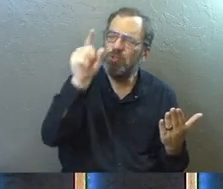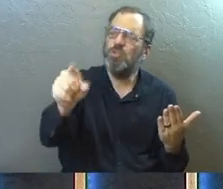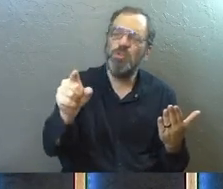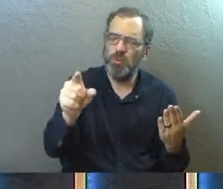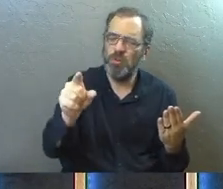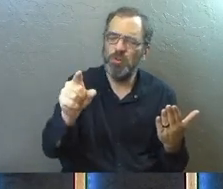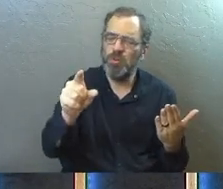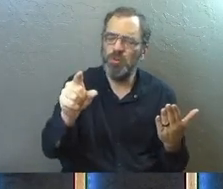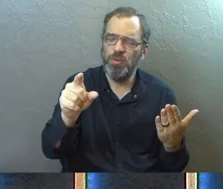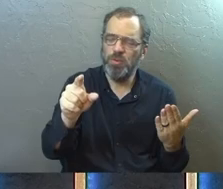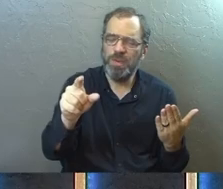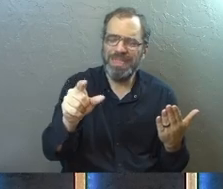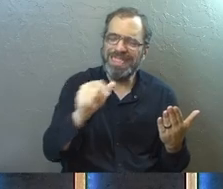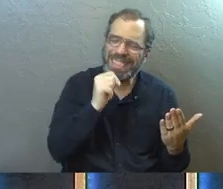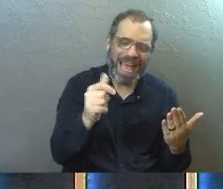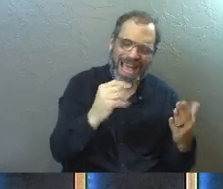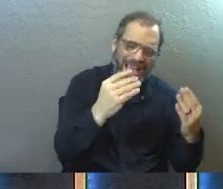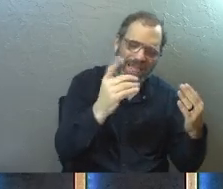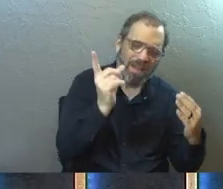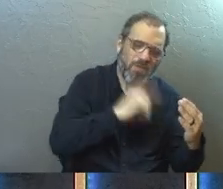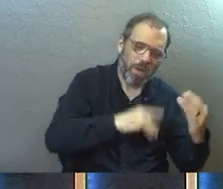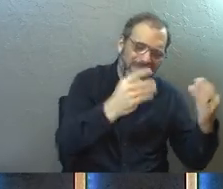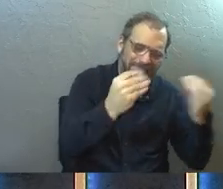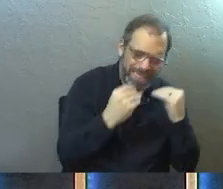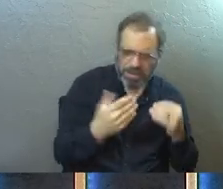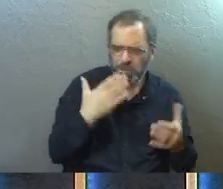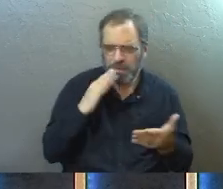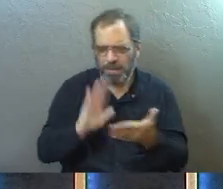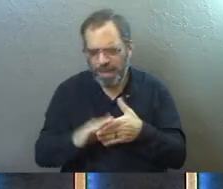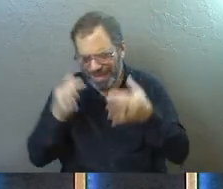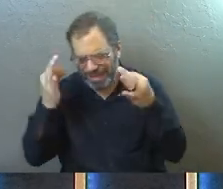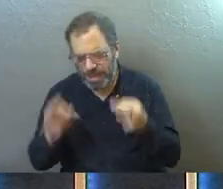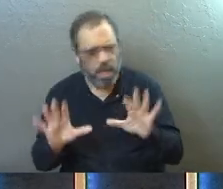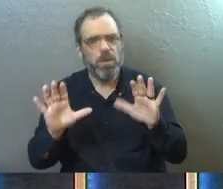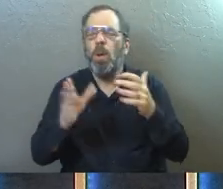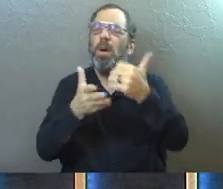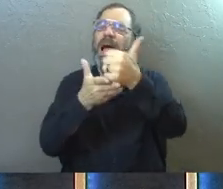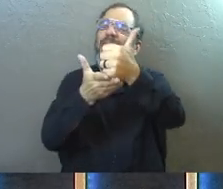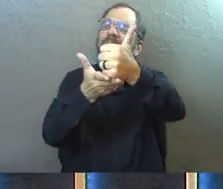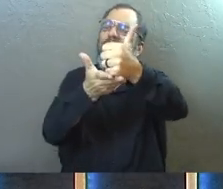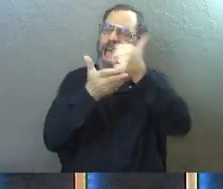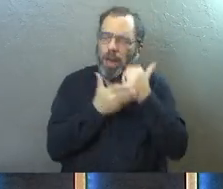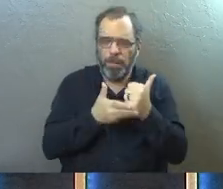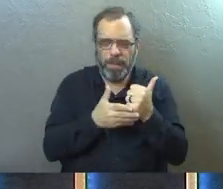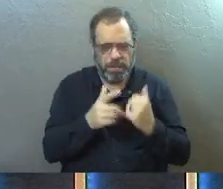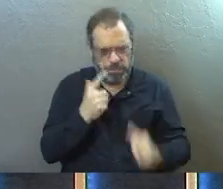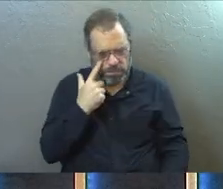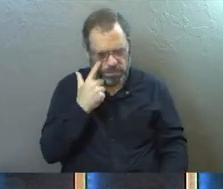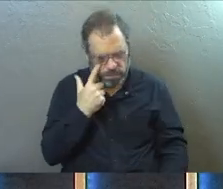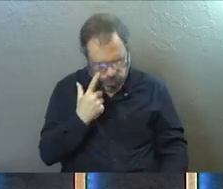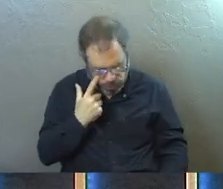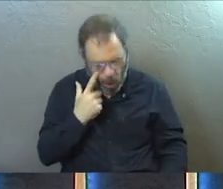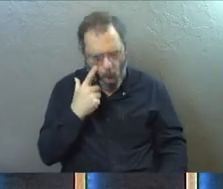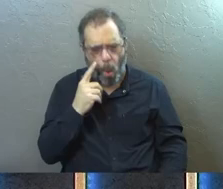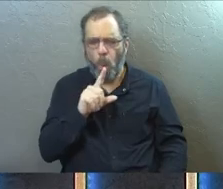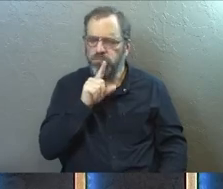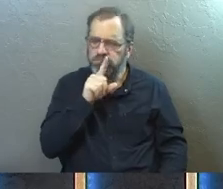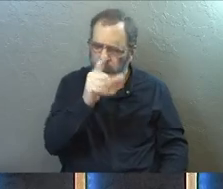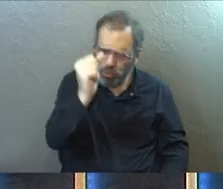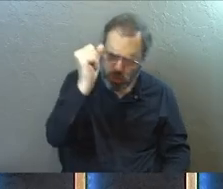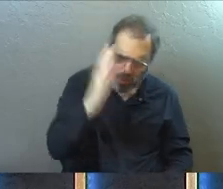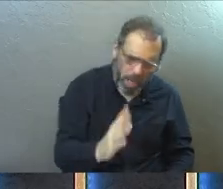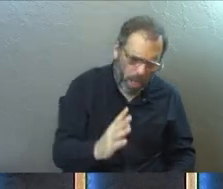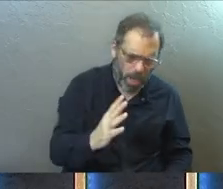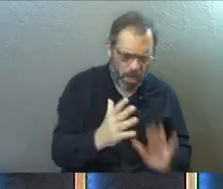teaching. We need you to keep us from bad conclusions, Lord. We need you to help us to see the real, one, true God in all your